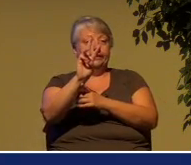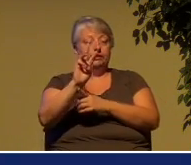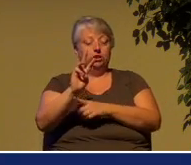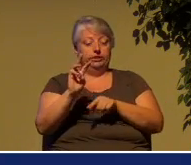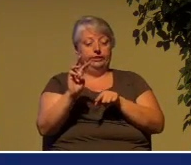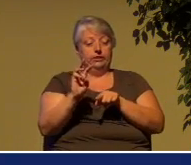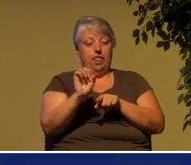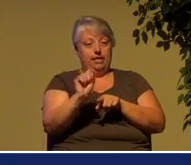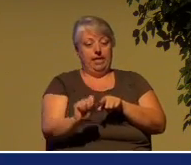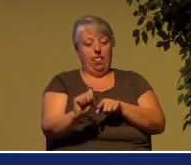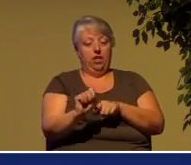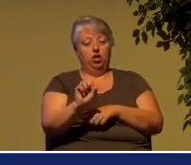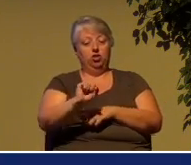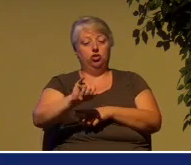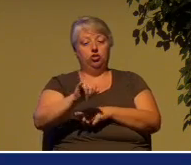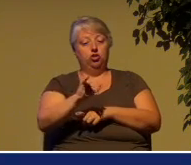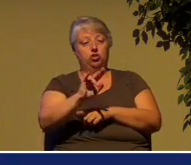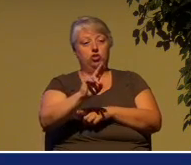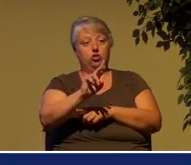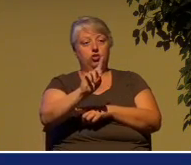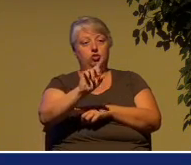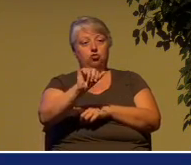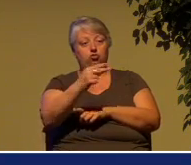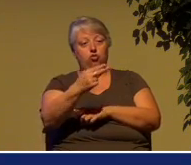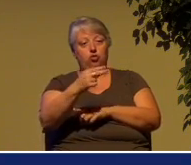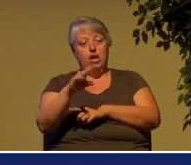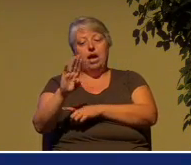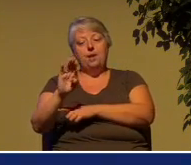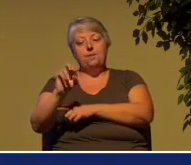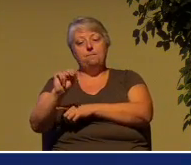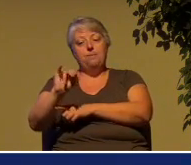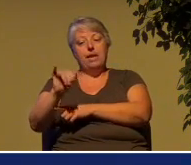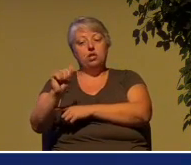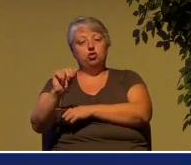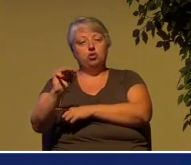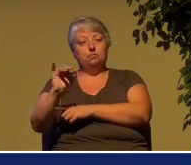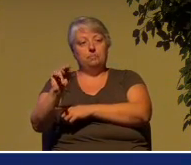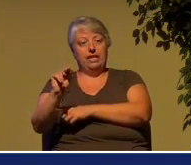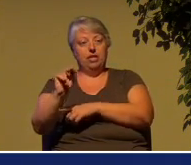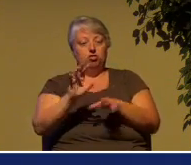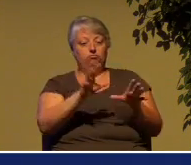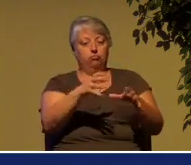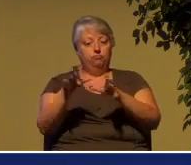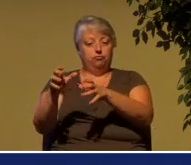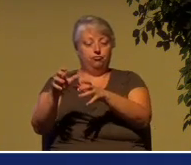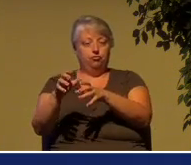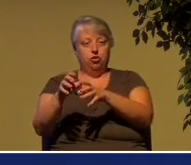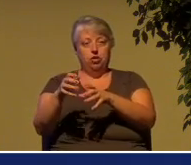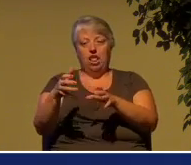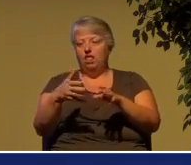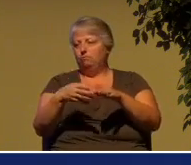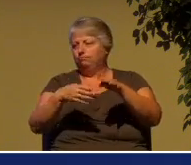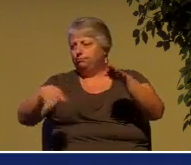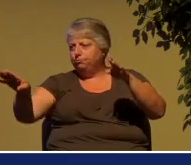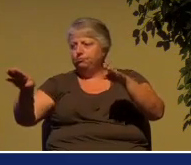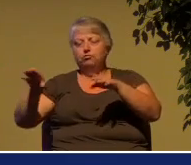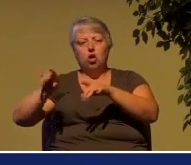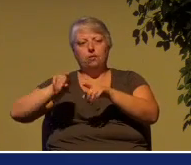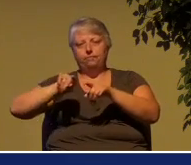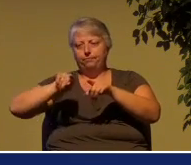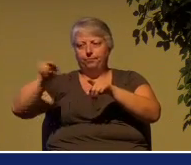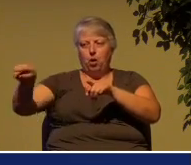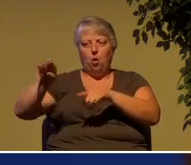were carted off to Babylon. And there they languished for many, many